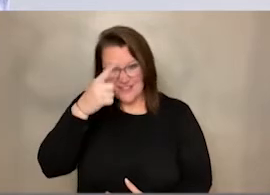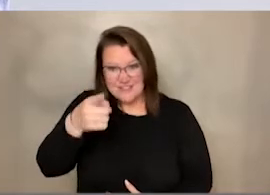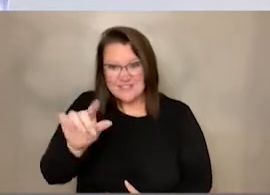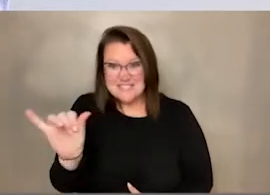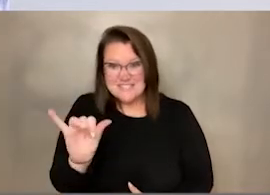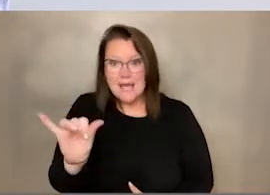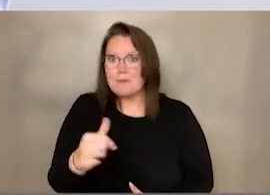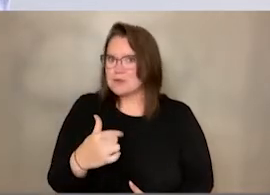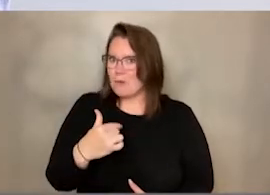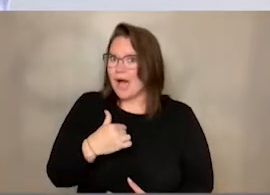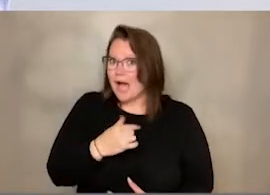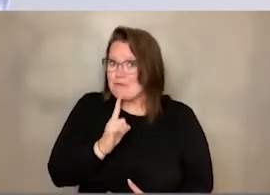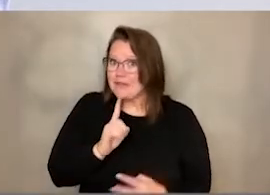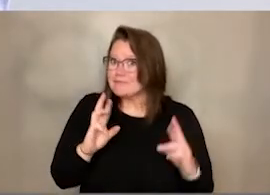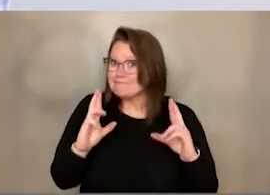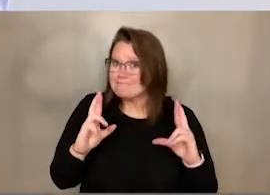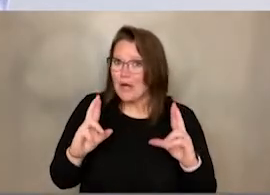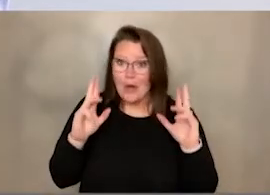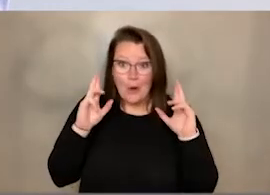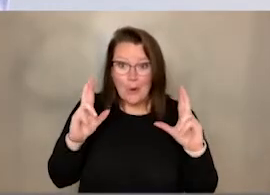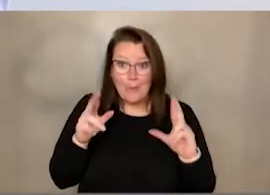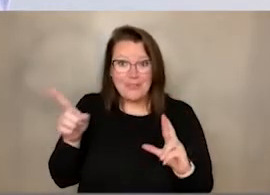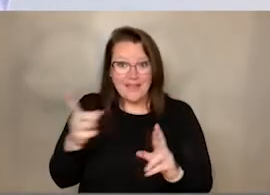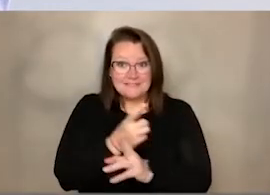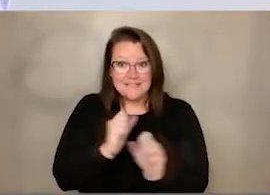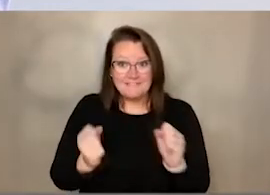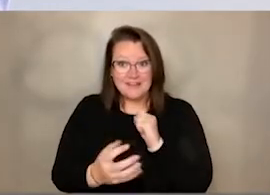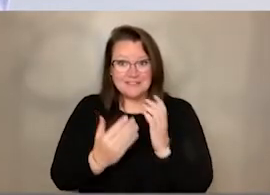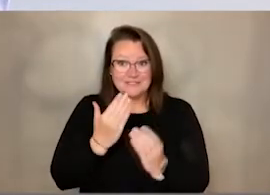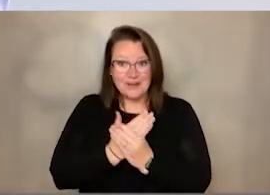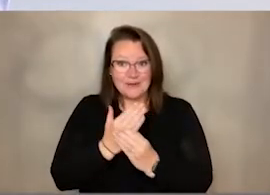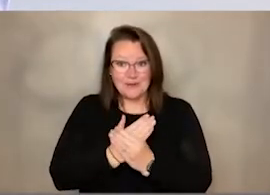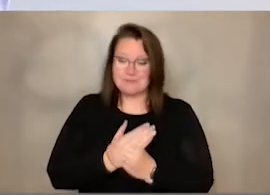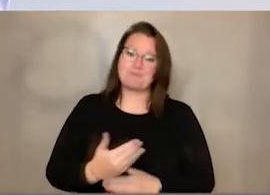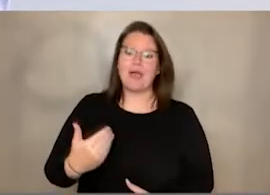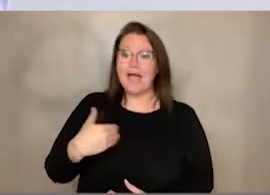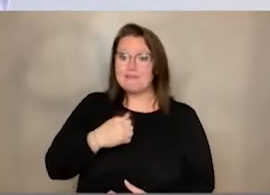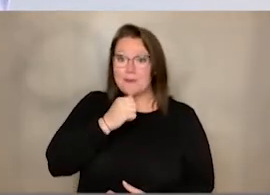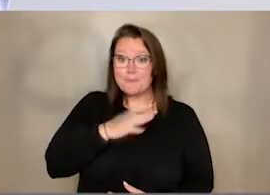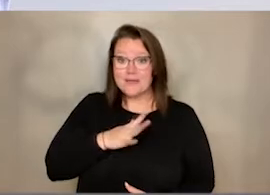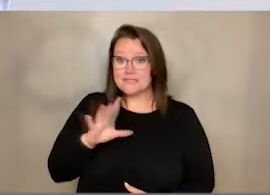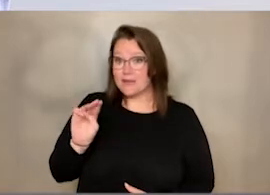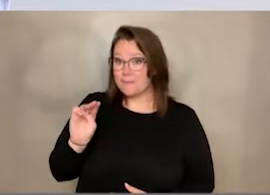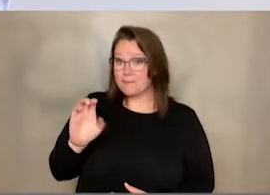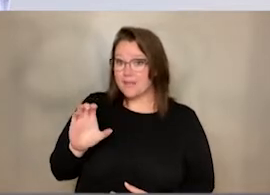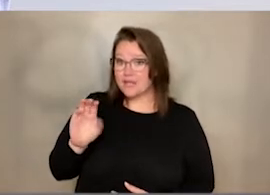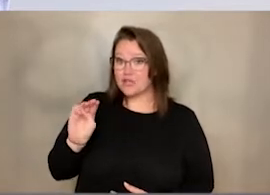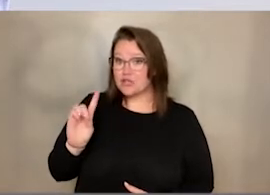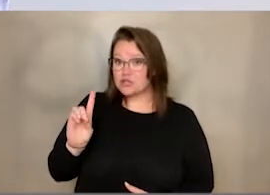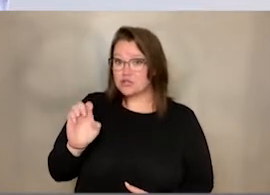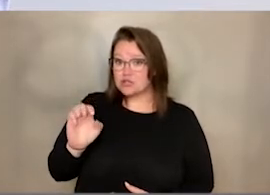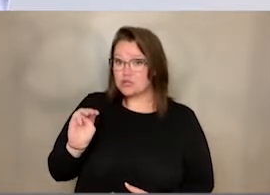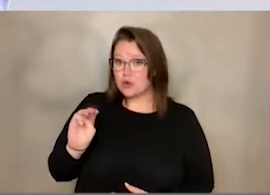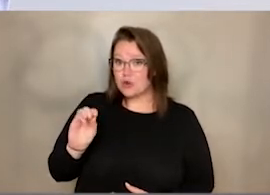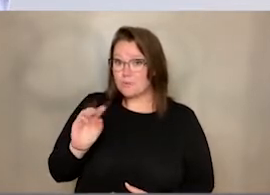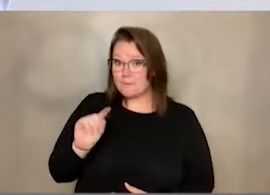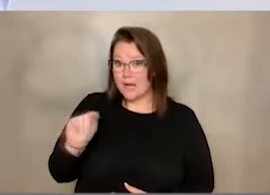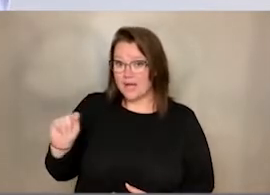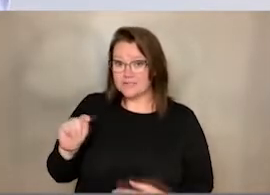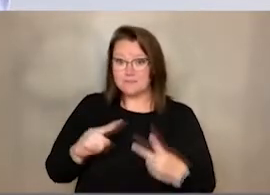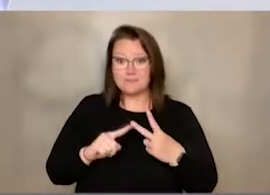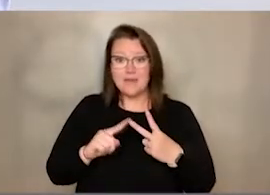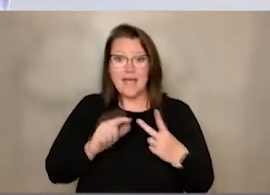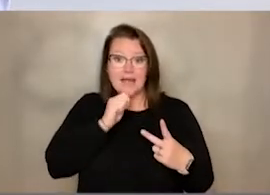for them to see if that might be something that can work out. We've got Lindsey McDermott, a second grade teacher at Wintergreen Primary, and Kristen